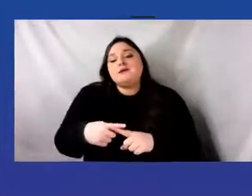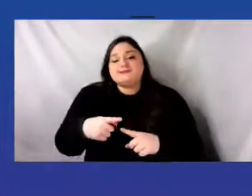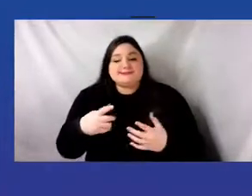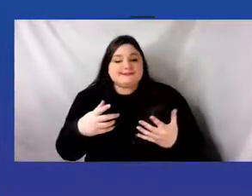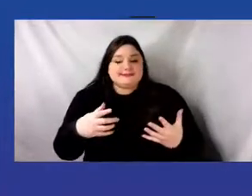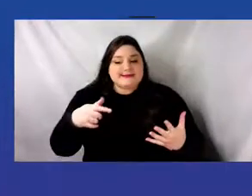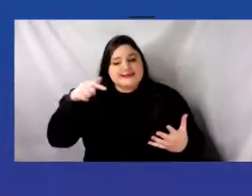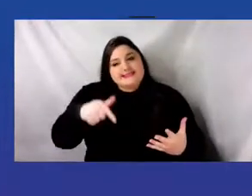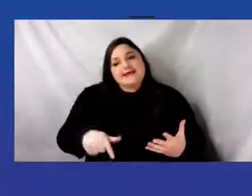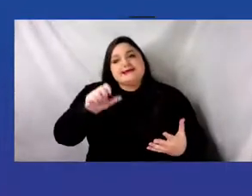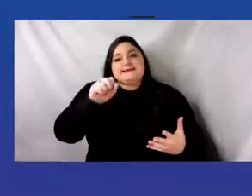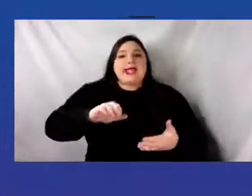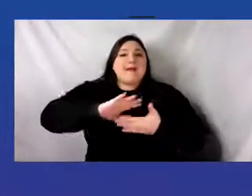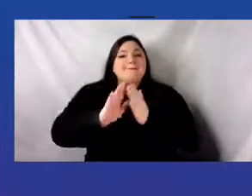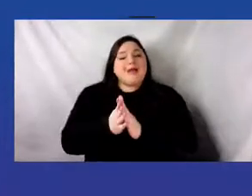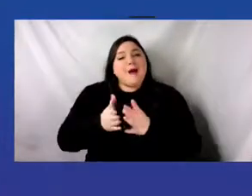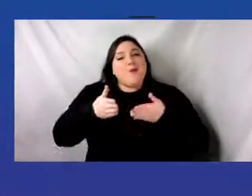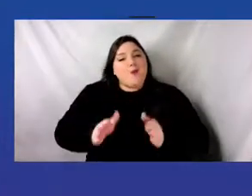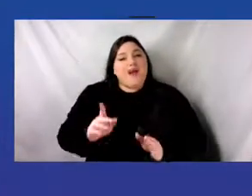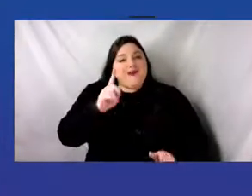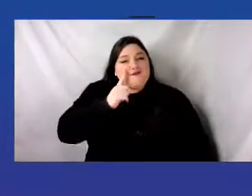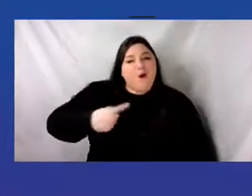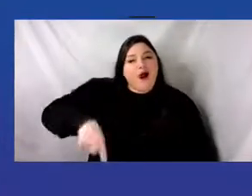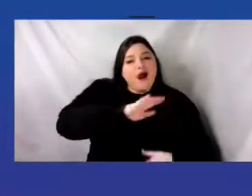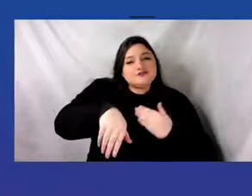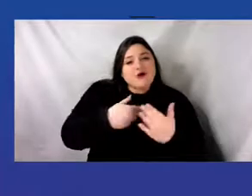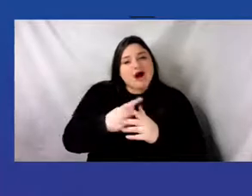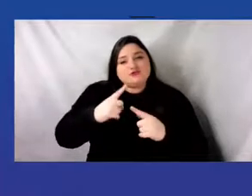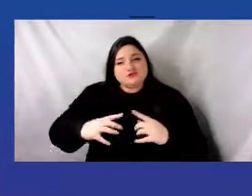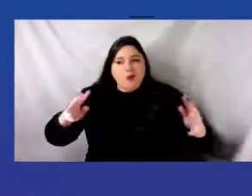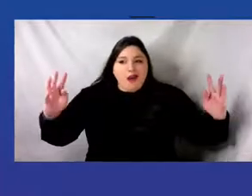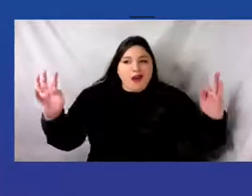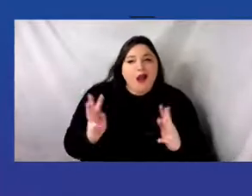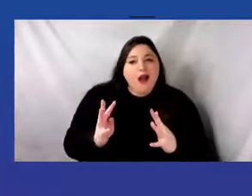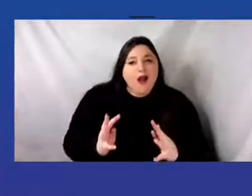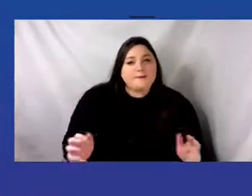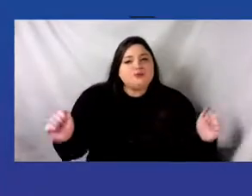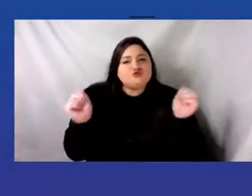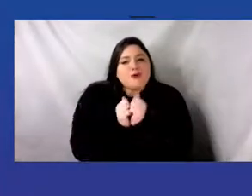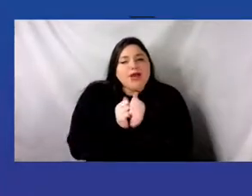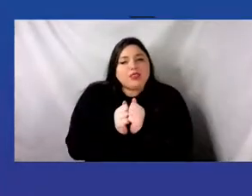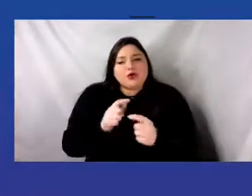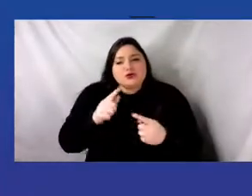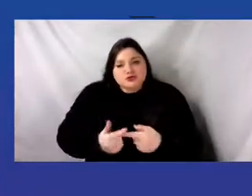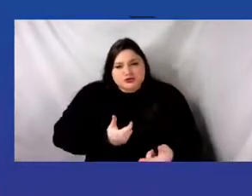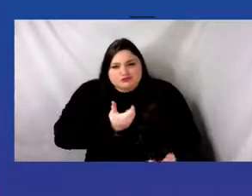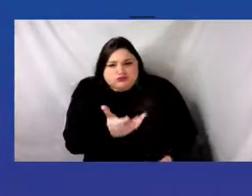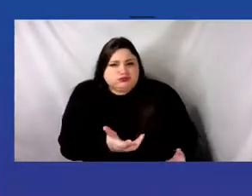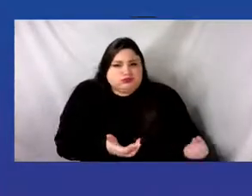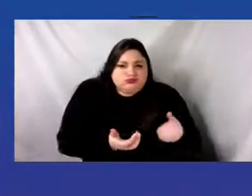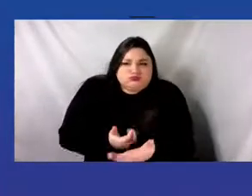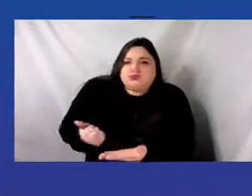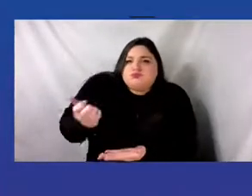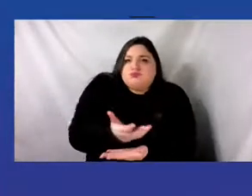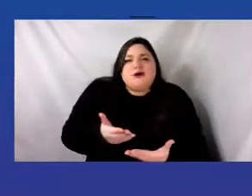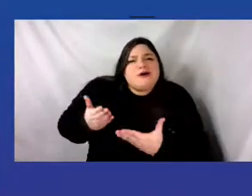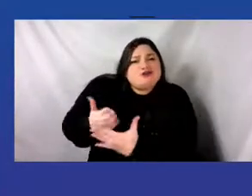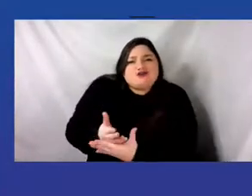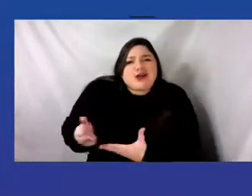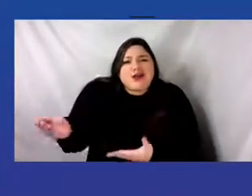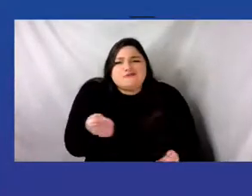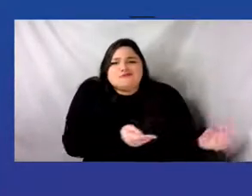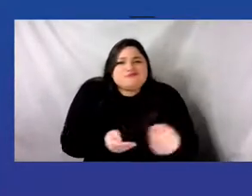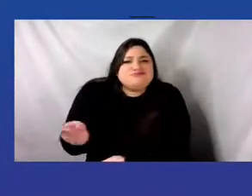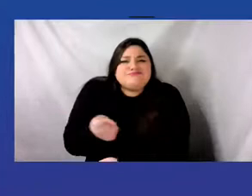collectively come together to exchange so many stories and narratives and experiences that eventually